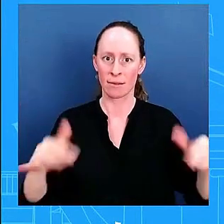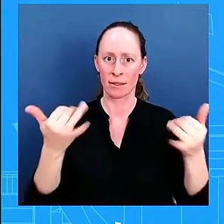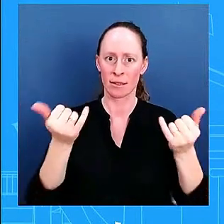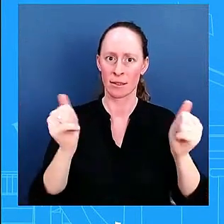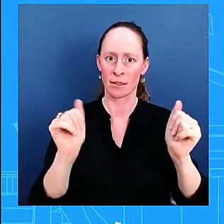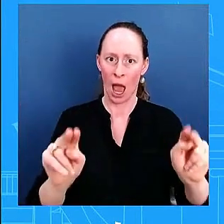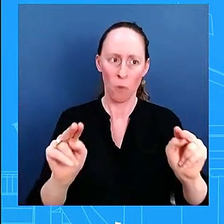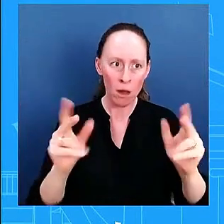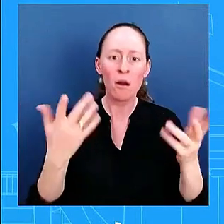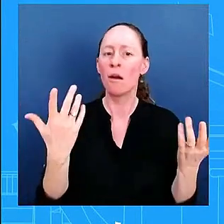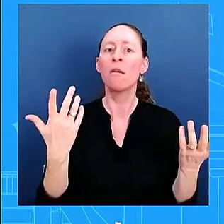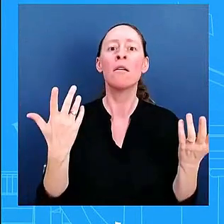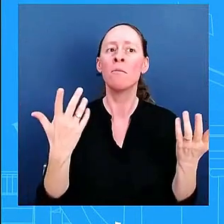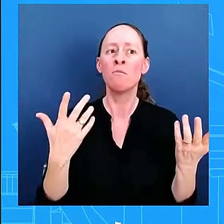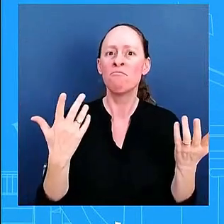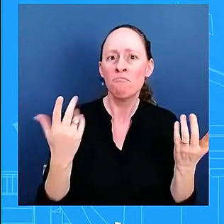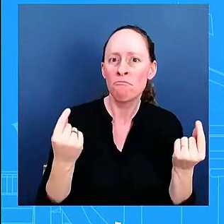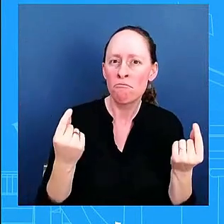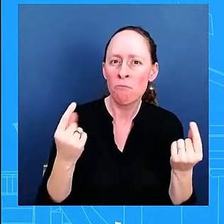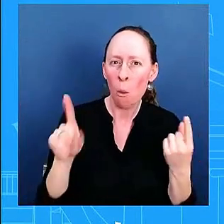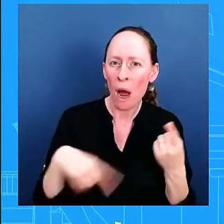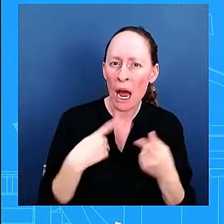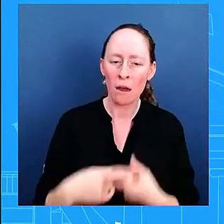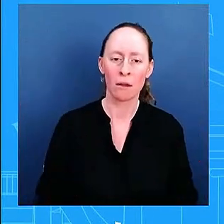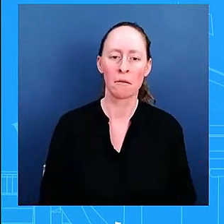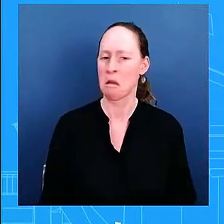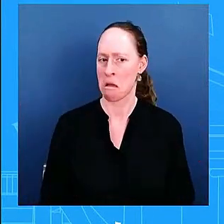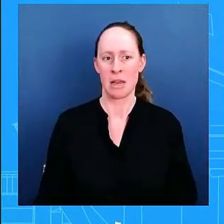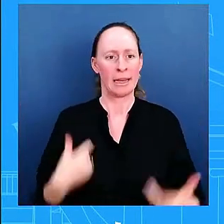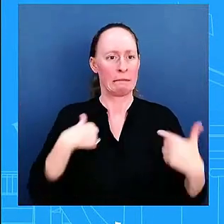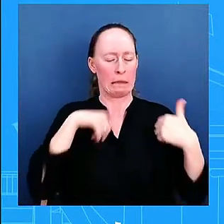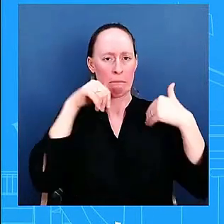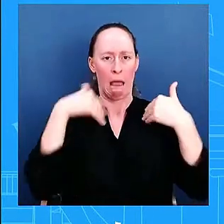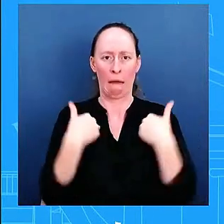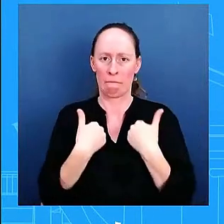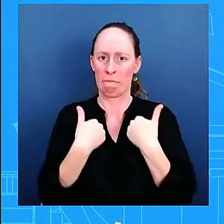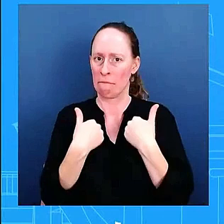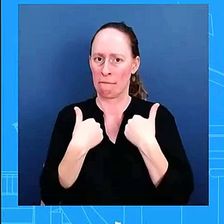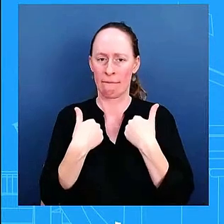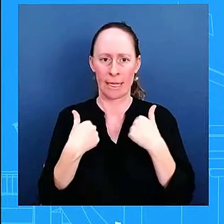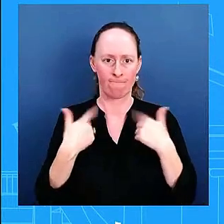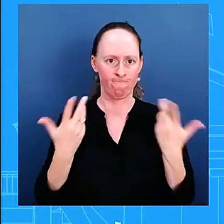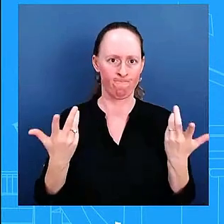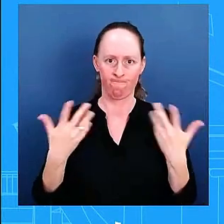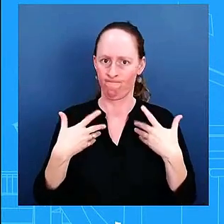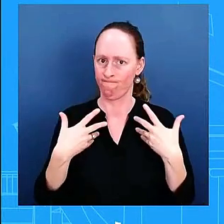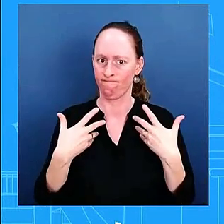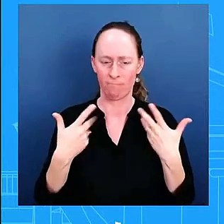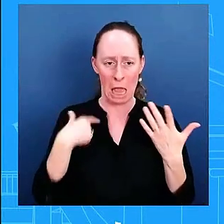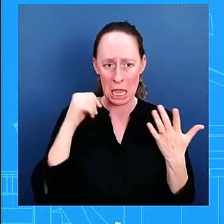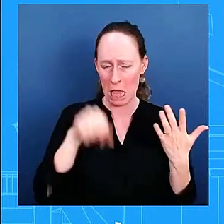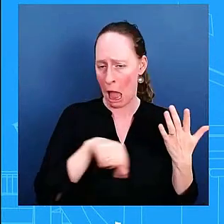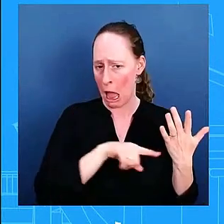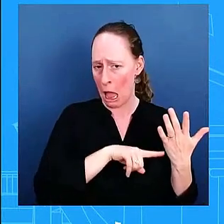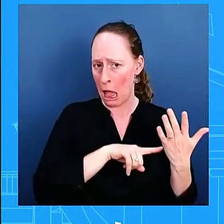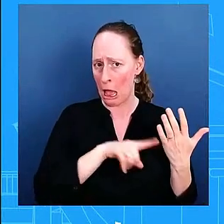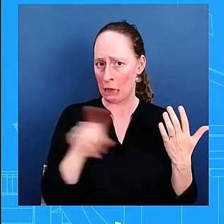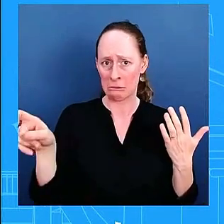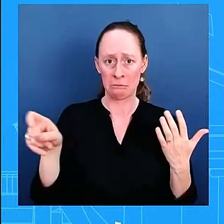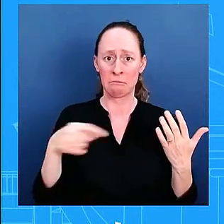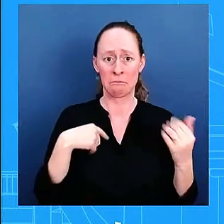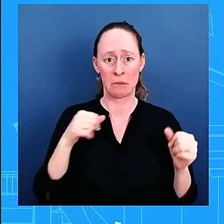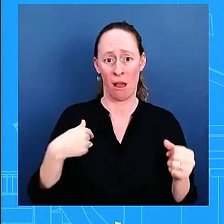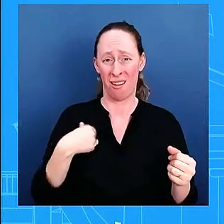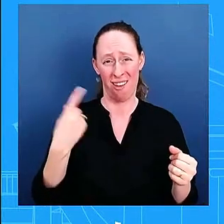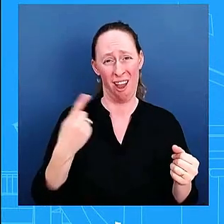particular um uh piece i just don't have anything to share on that as you know we've been uh we've offered our our assistance uh to both